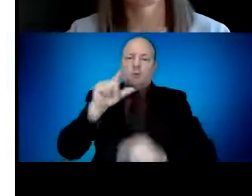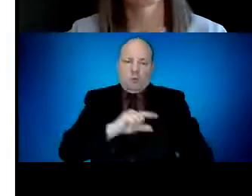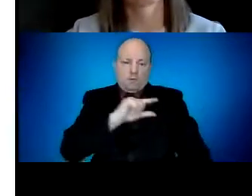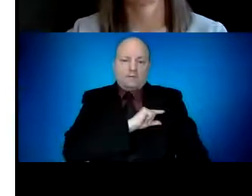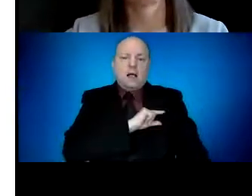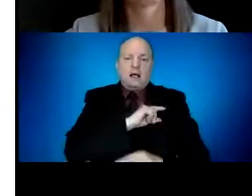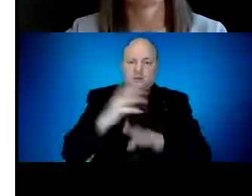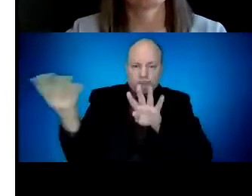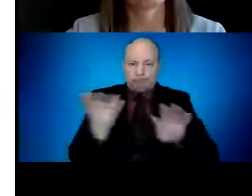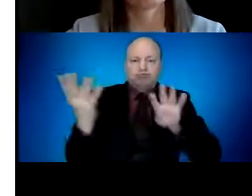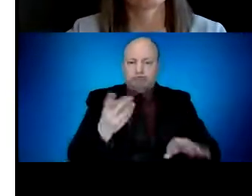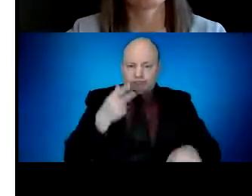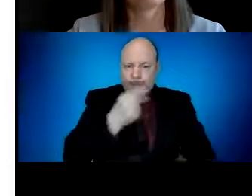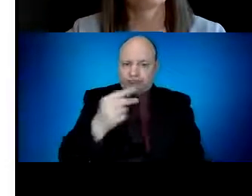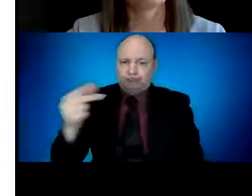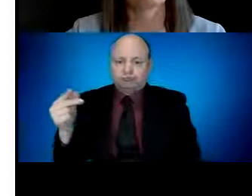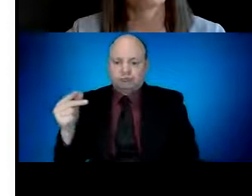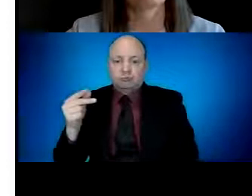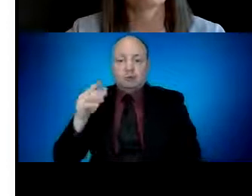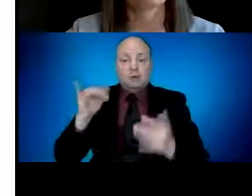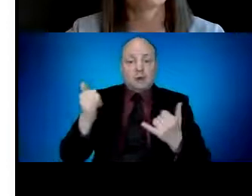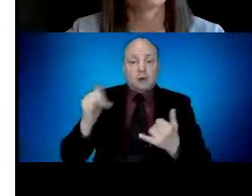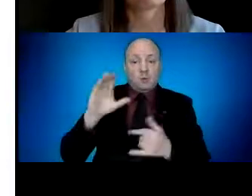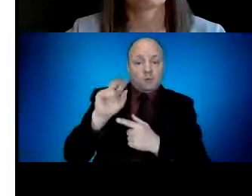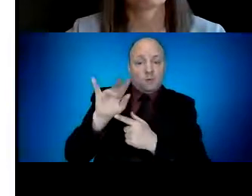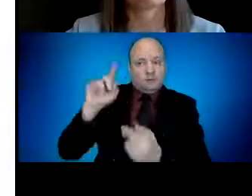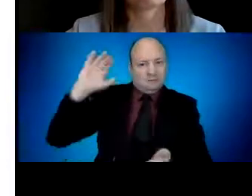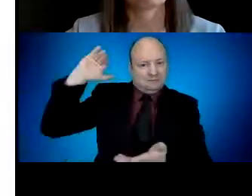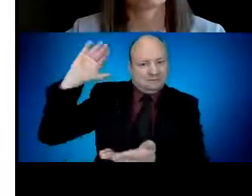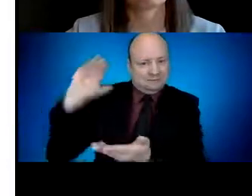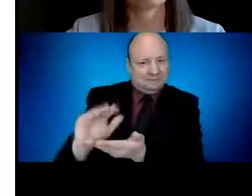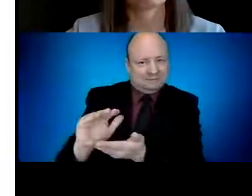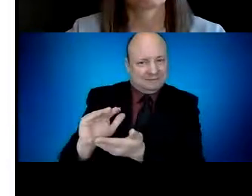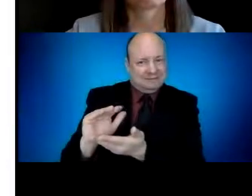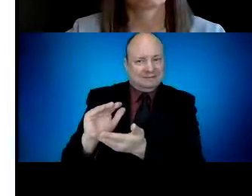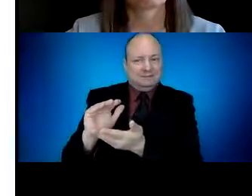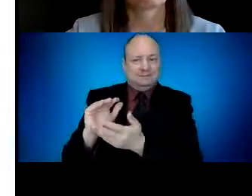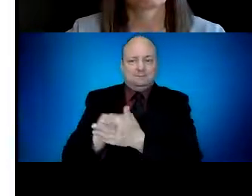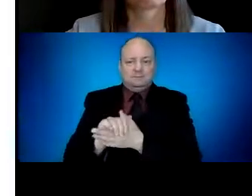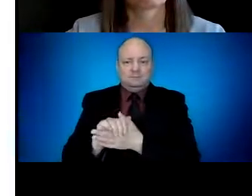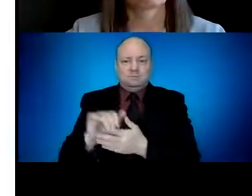.oregon.gov and find out how you can get vaccinated. Next slide, please.